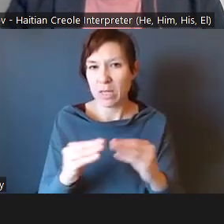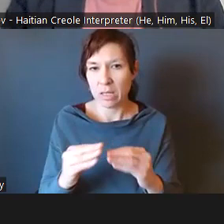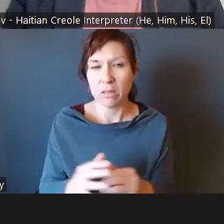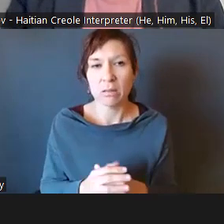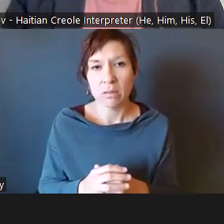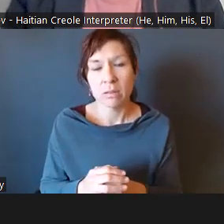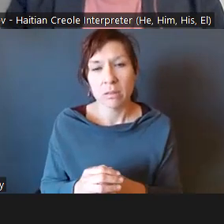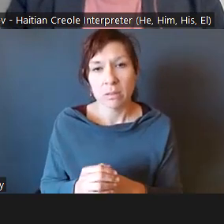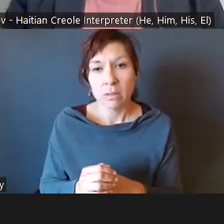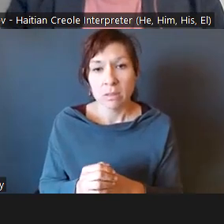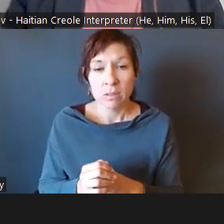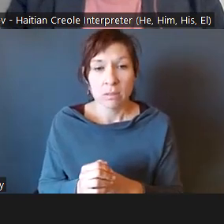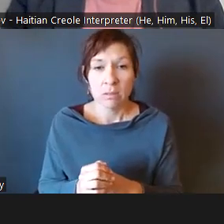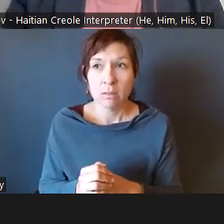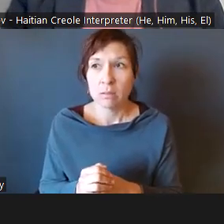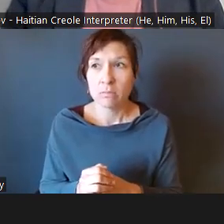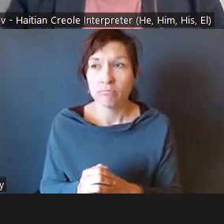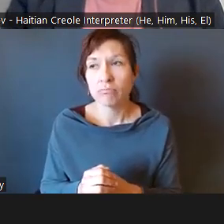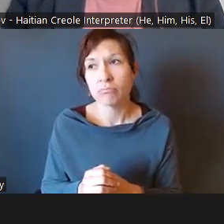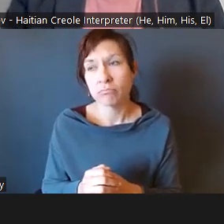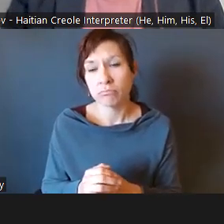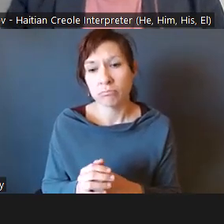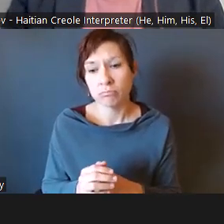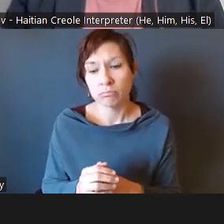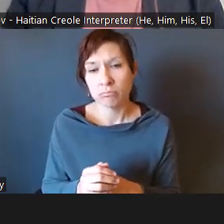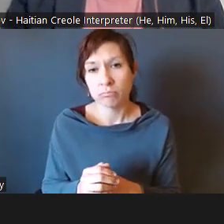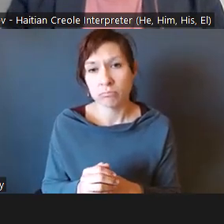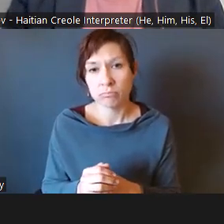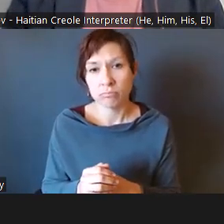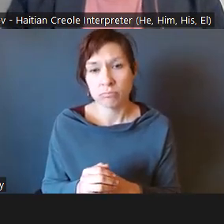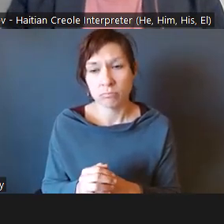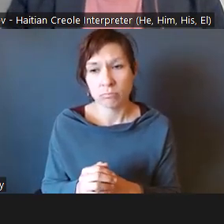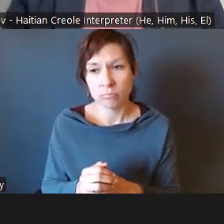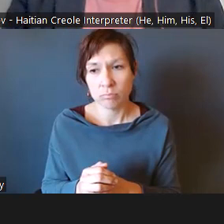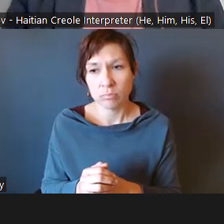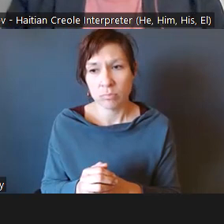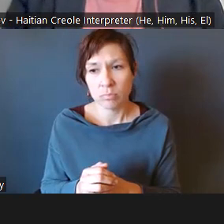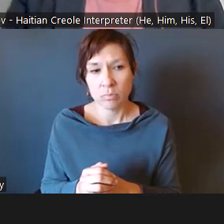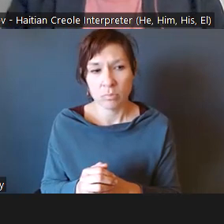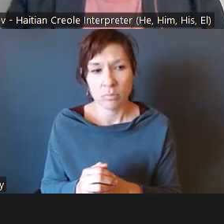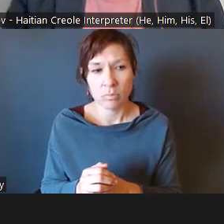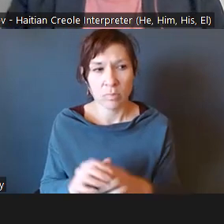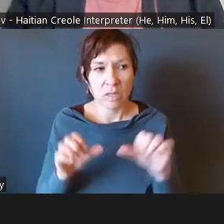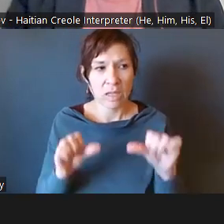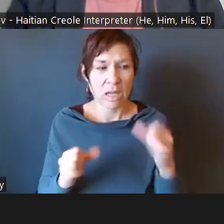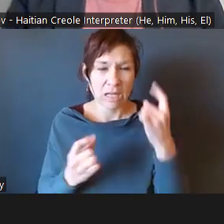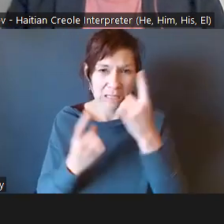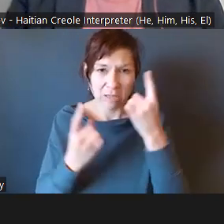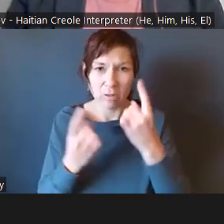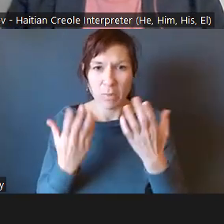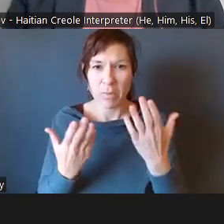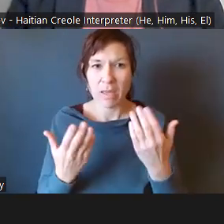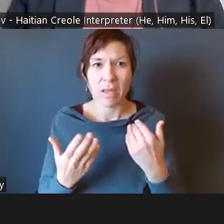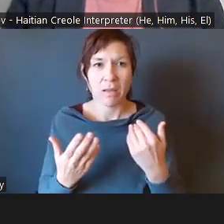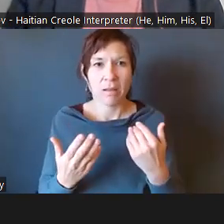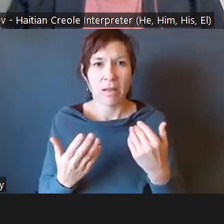you know, we will consider perhaps holding another hour or